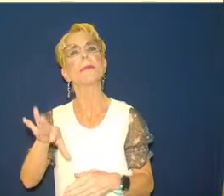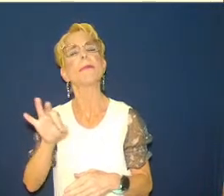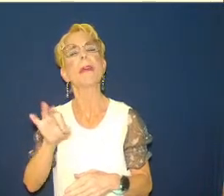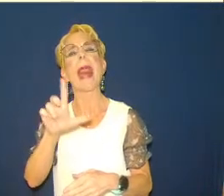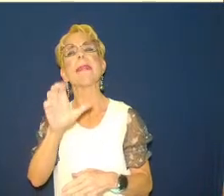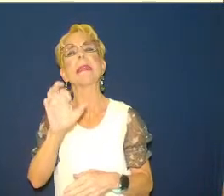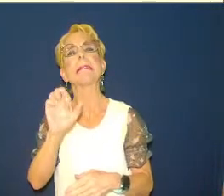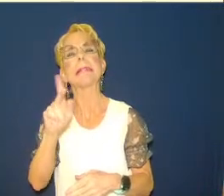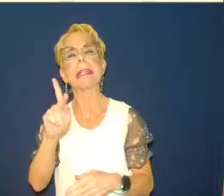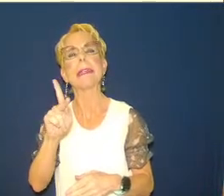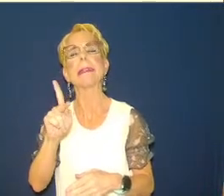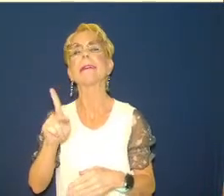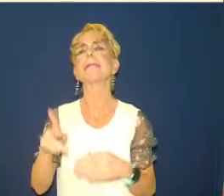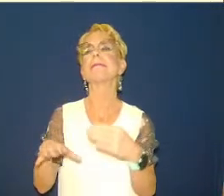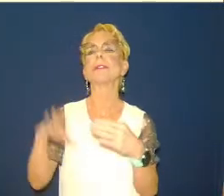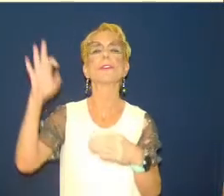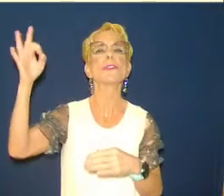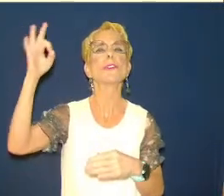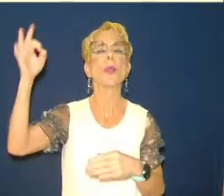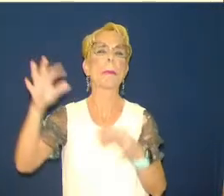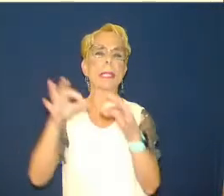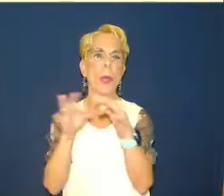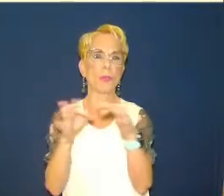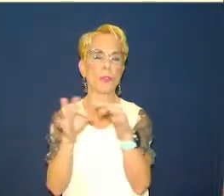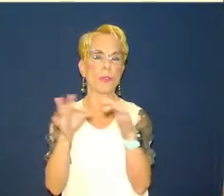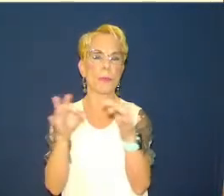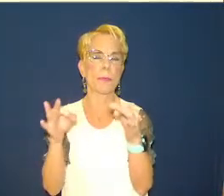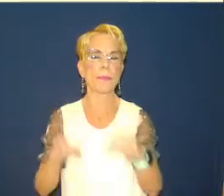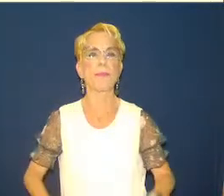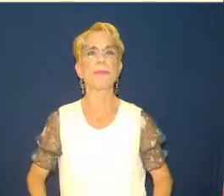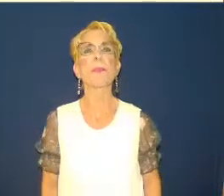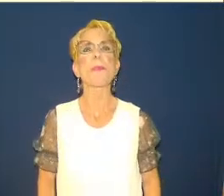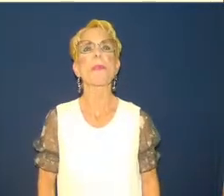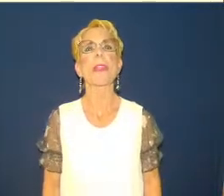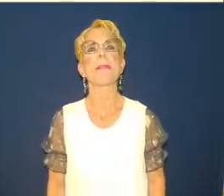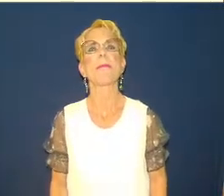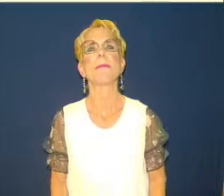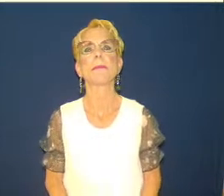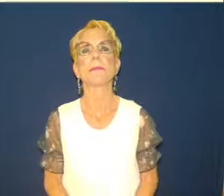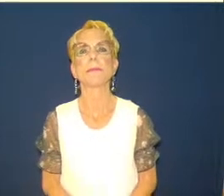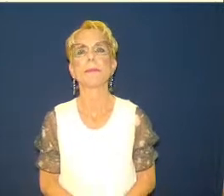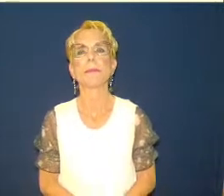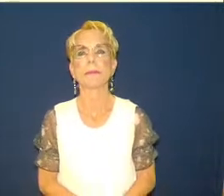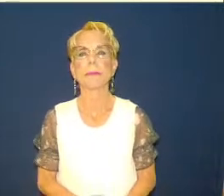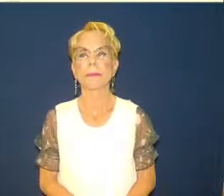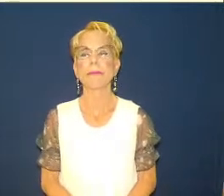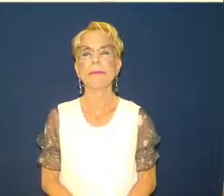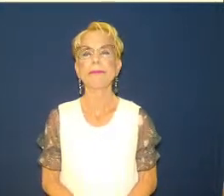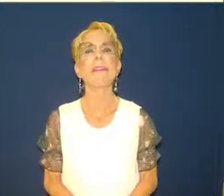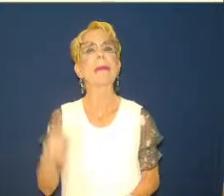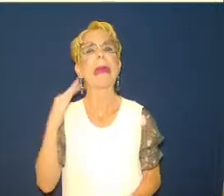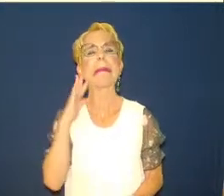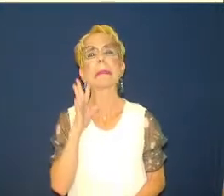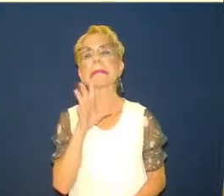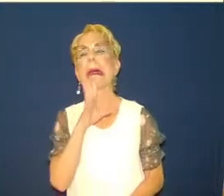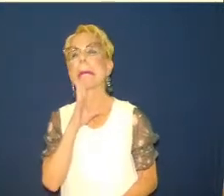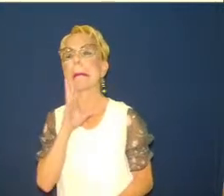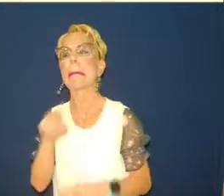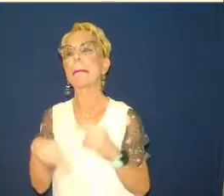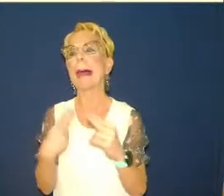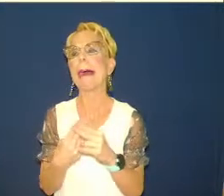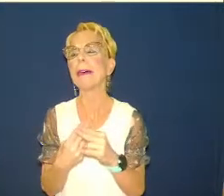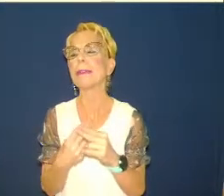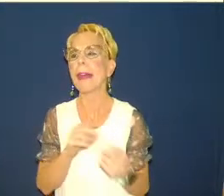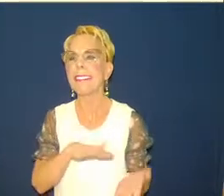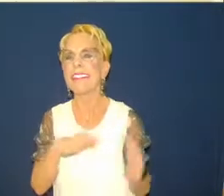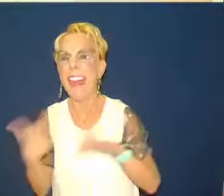stay right up to date on what we're talking about and uh so here we are though with this dead church and i want to jump right into